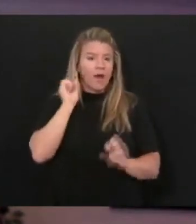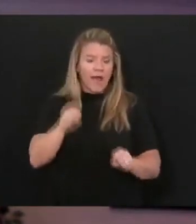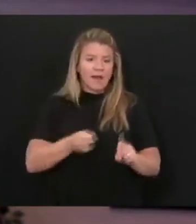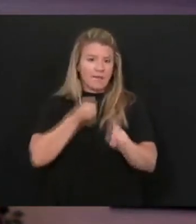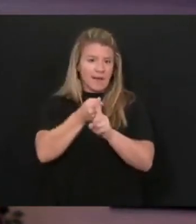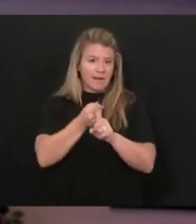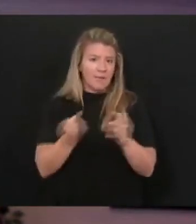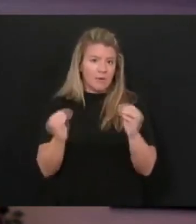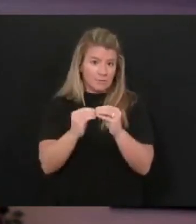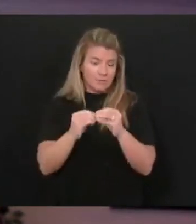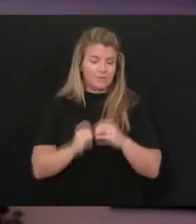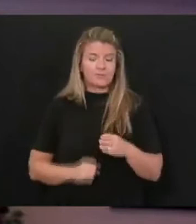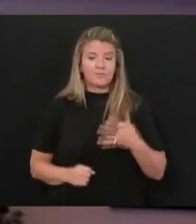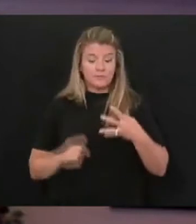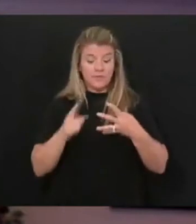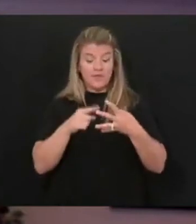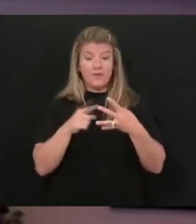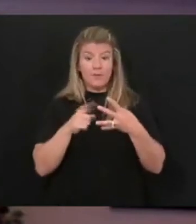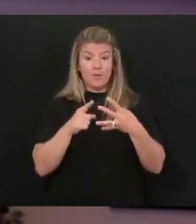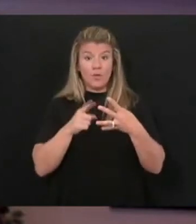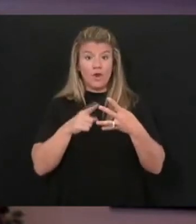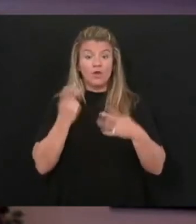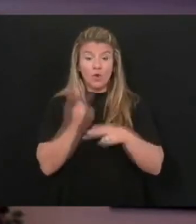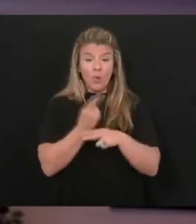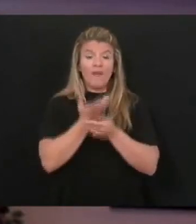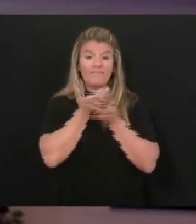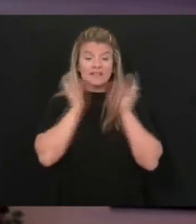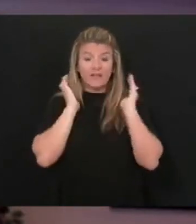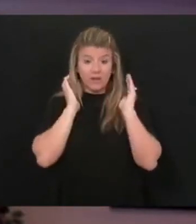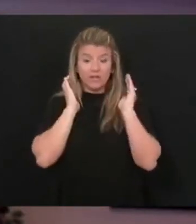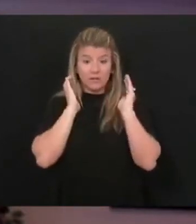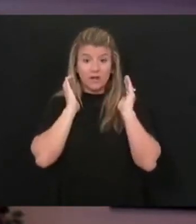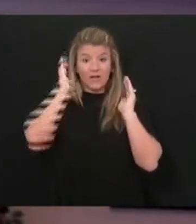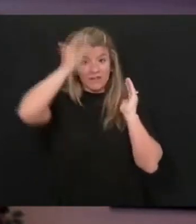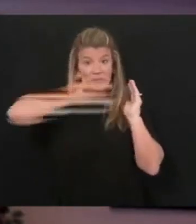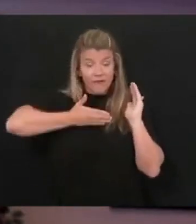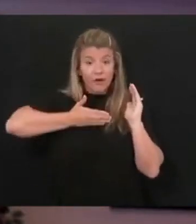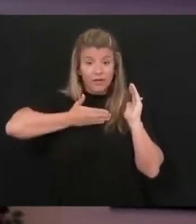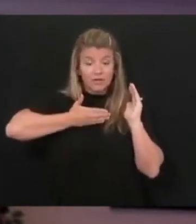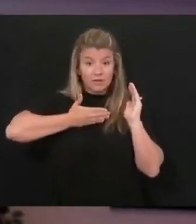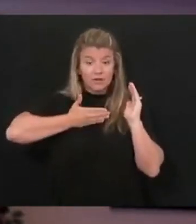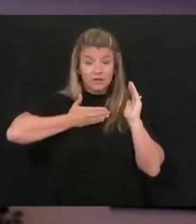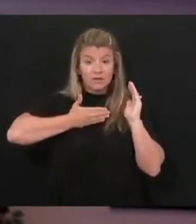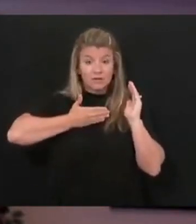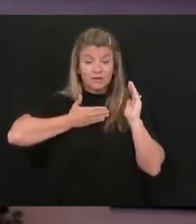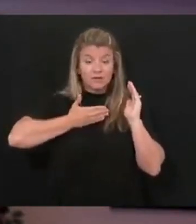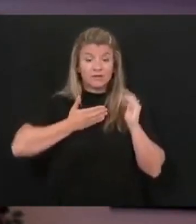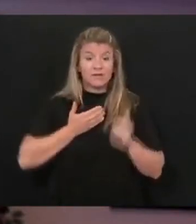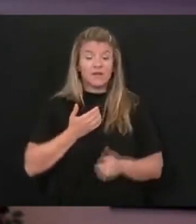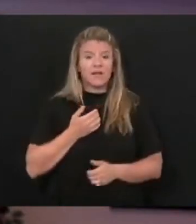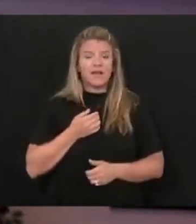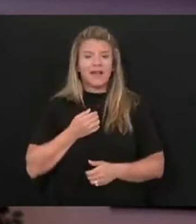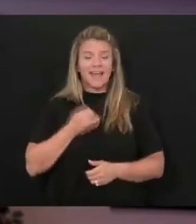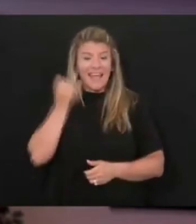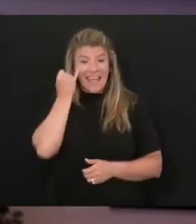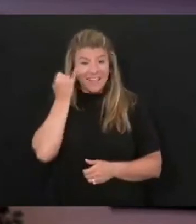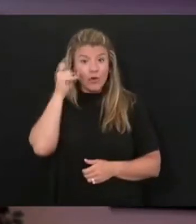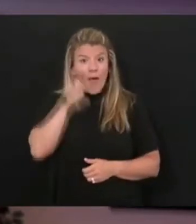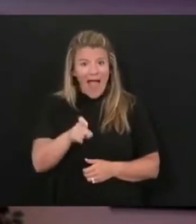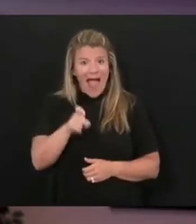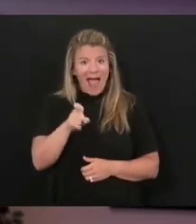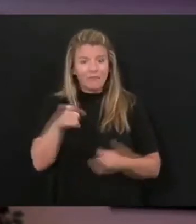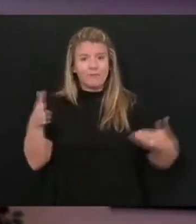eyes. Number two is we can wear a face covering or a mask, particularly when we're going to be closer to other people,